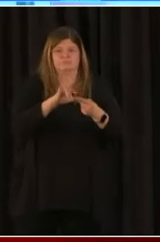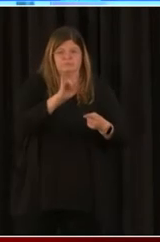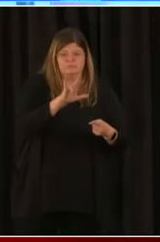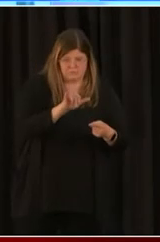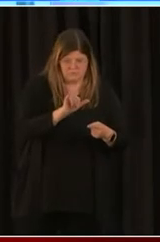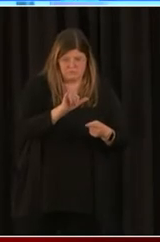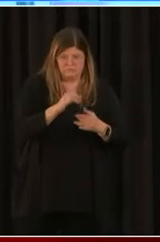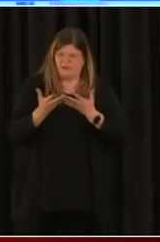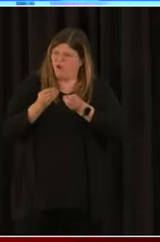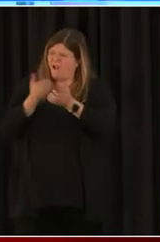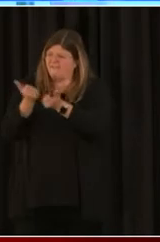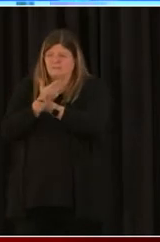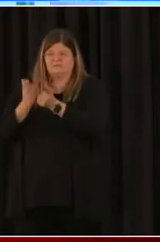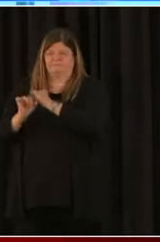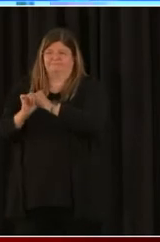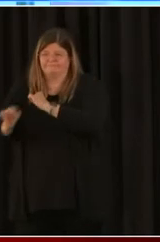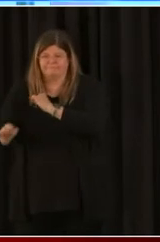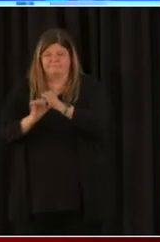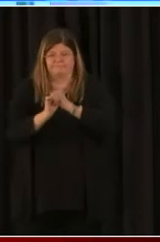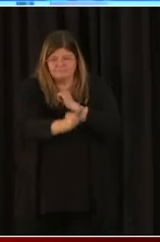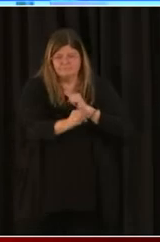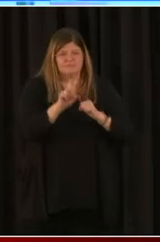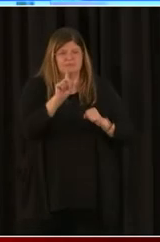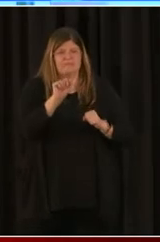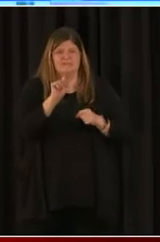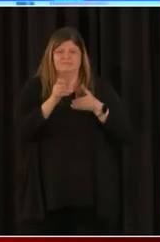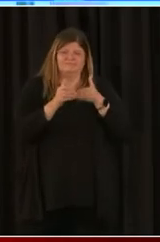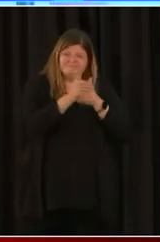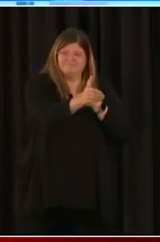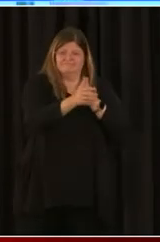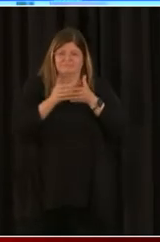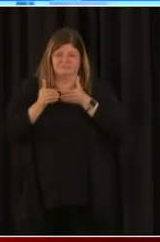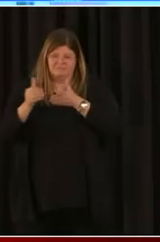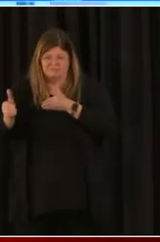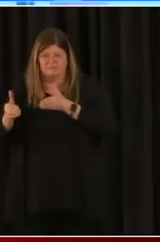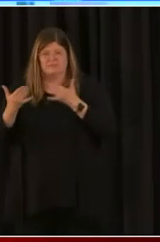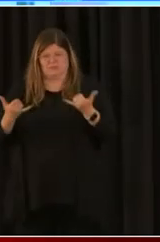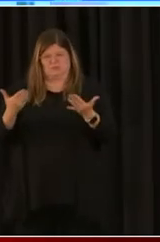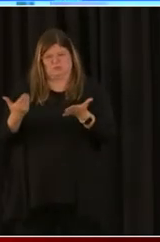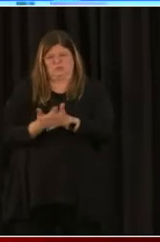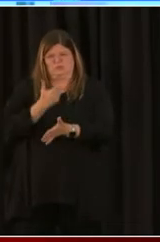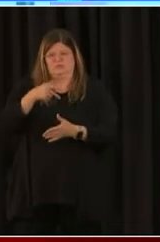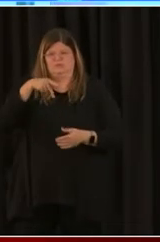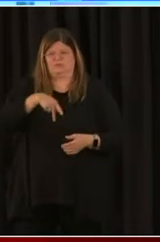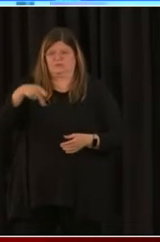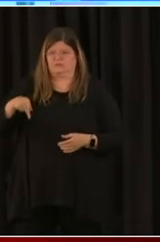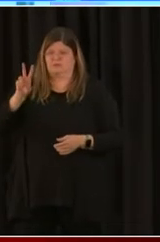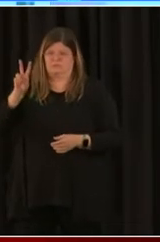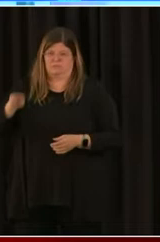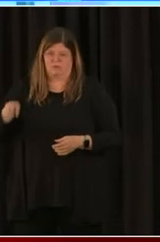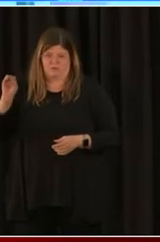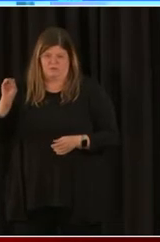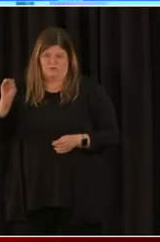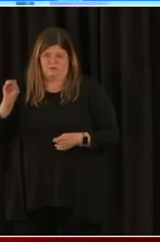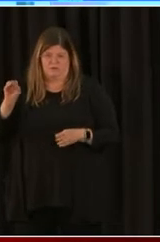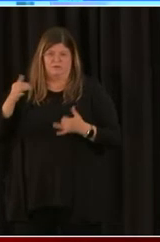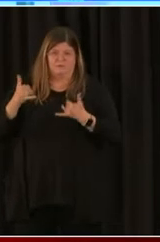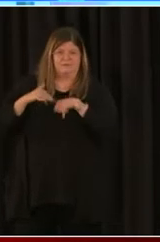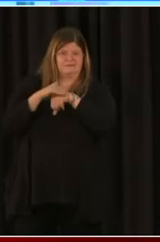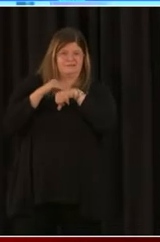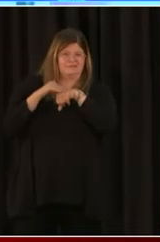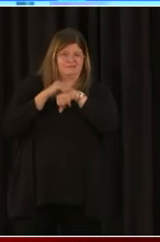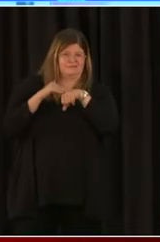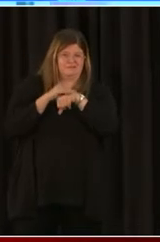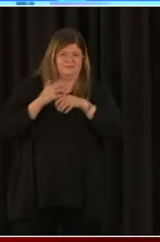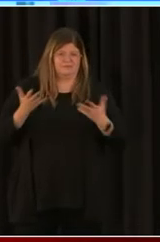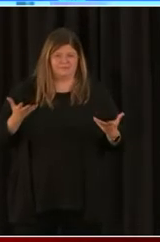I have on the new PPP 2.0. Roderick, thank you for coming back